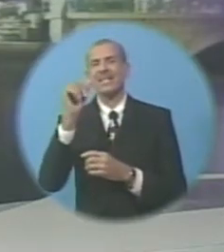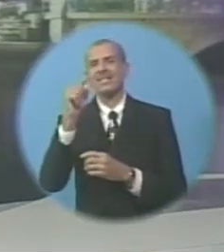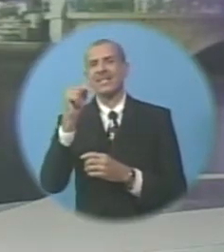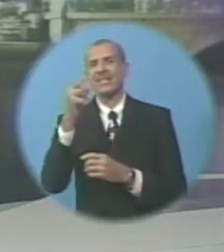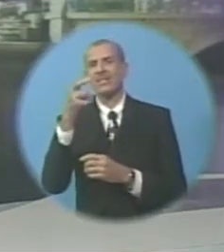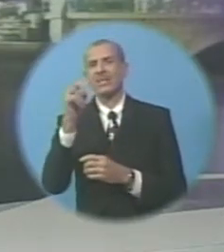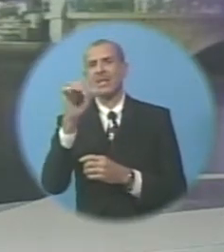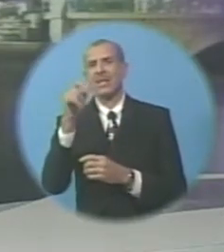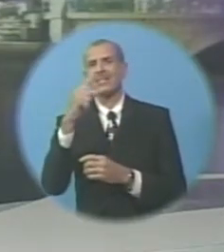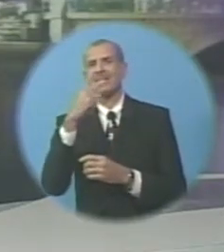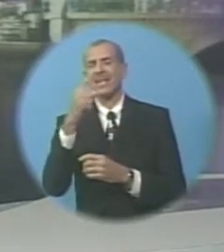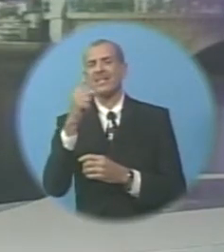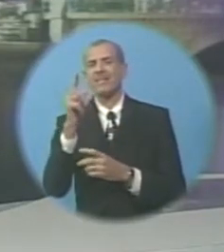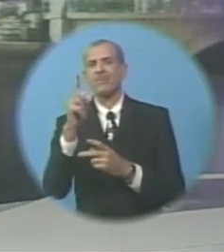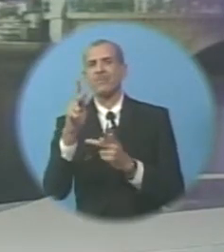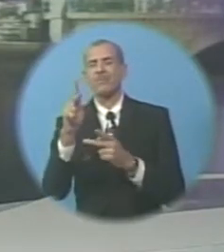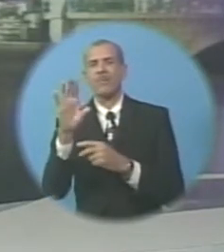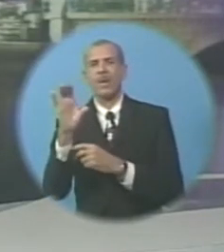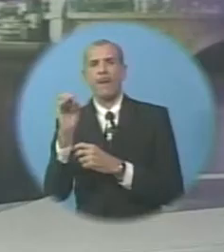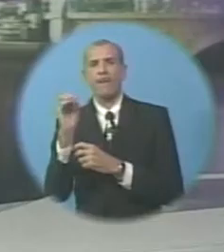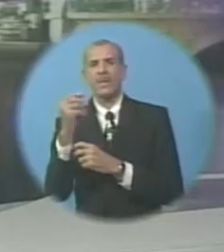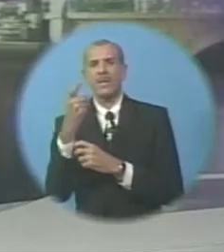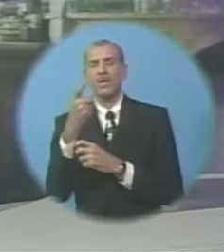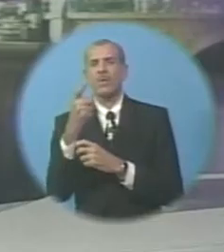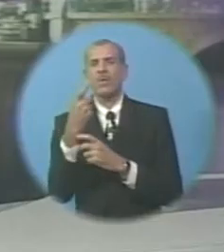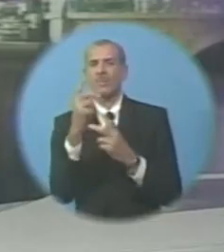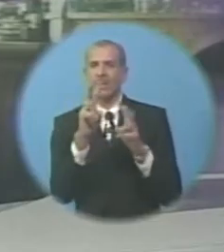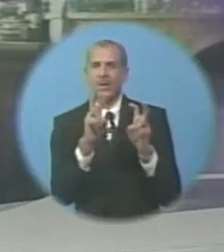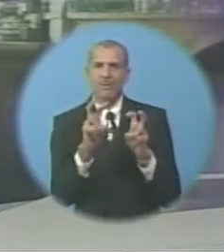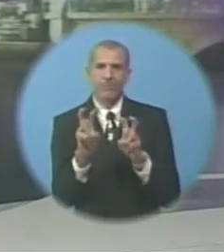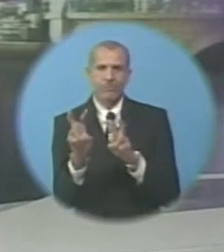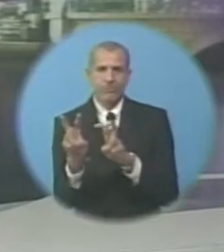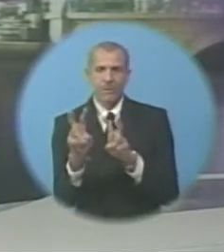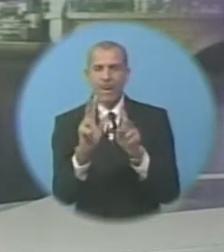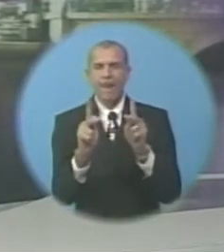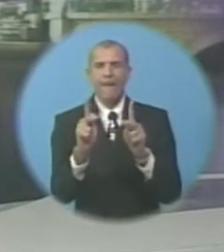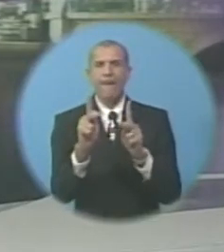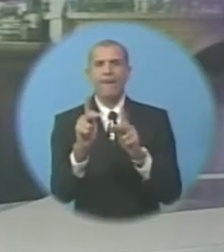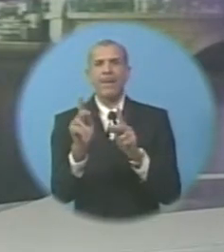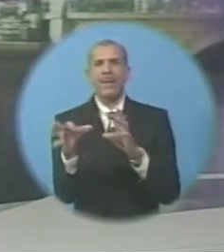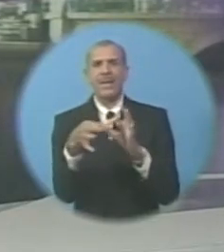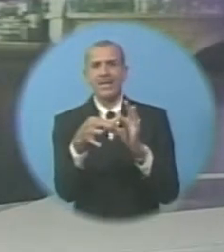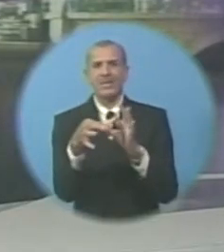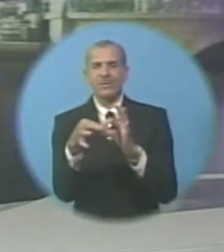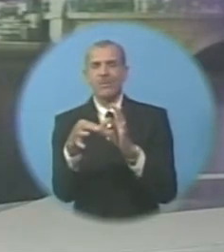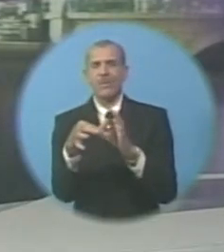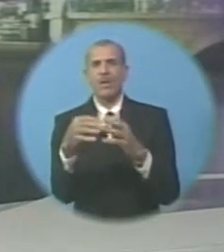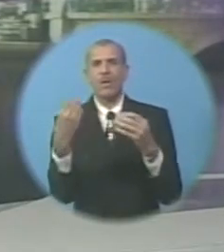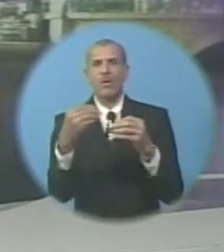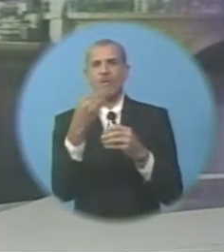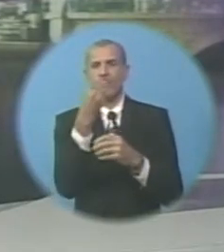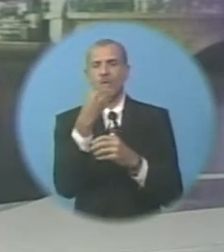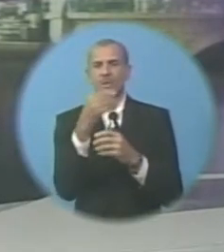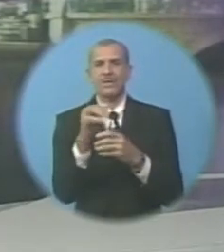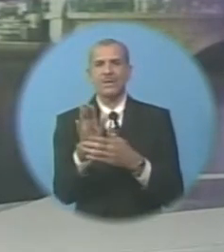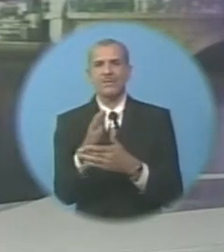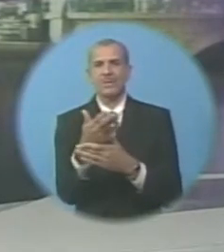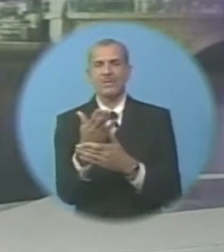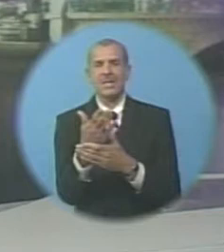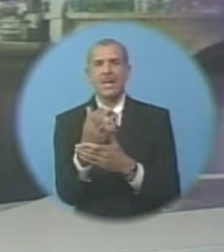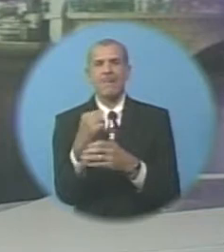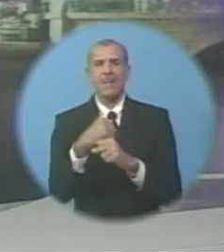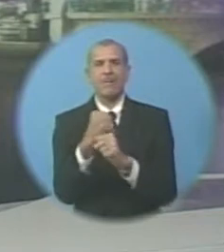Suriname's company representatives will be seeking business partnerships with local food distributors, manufacturers and